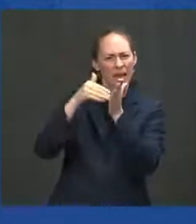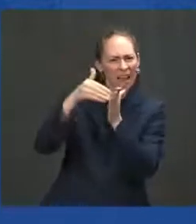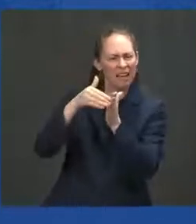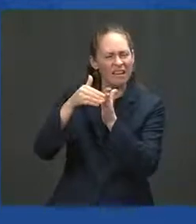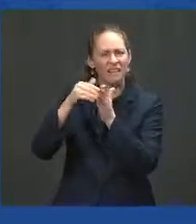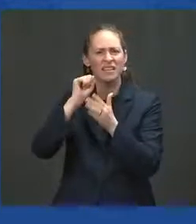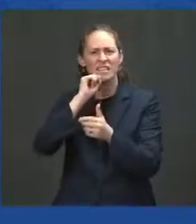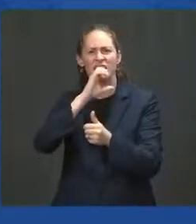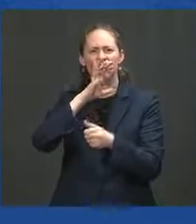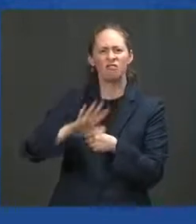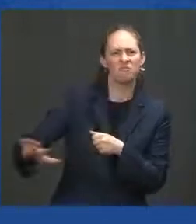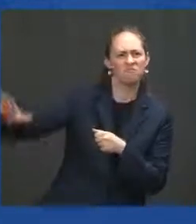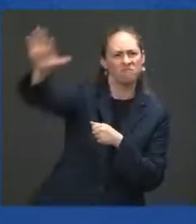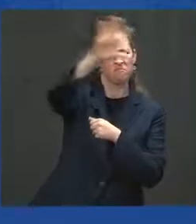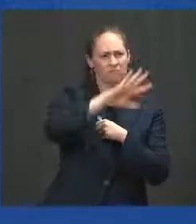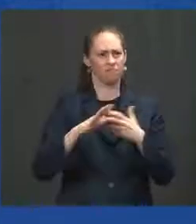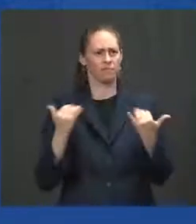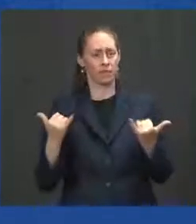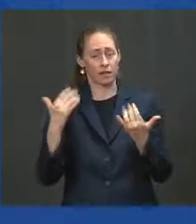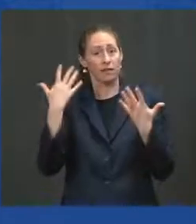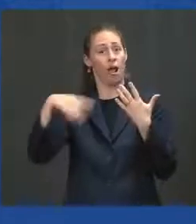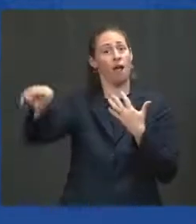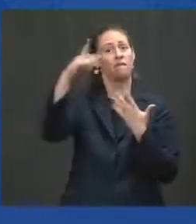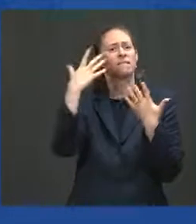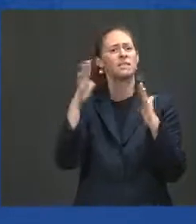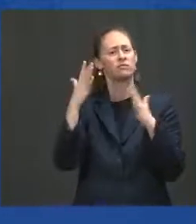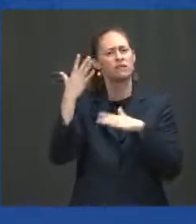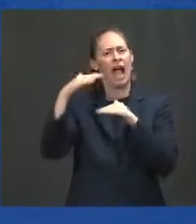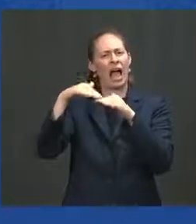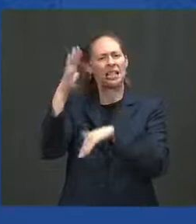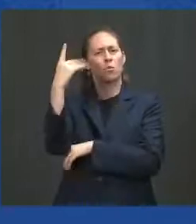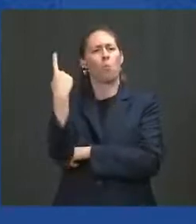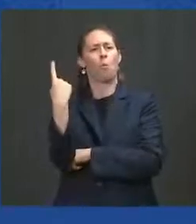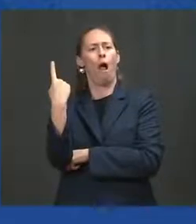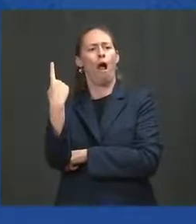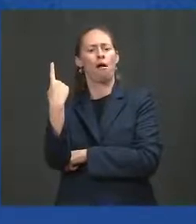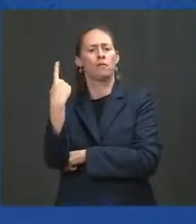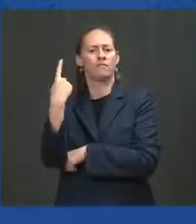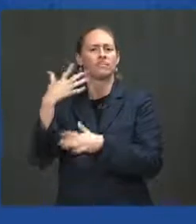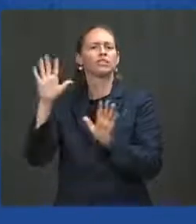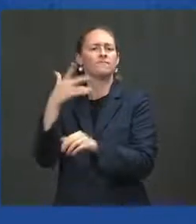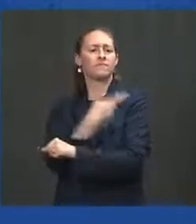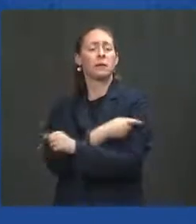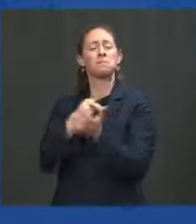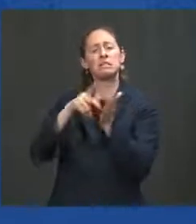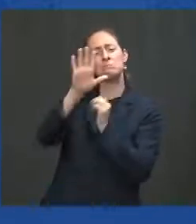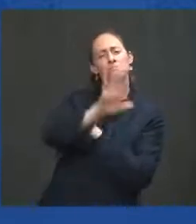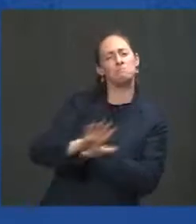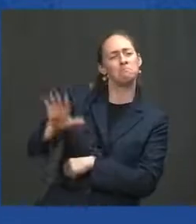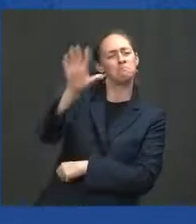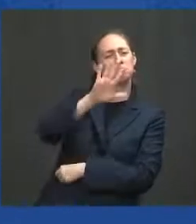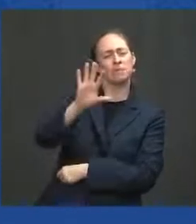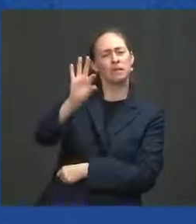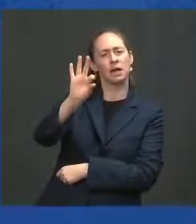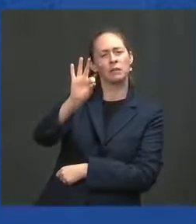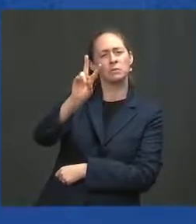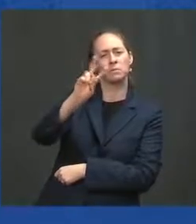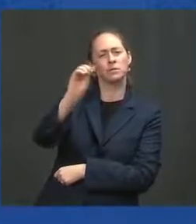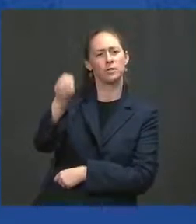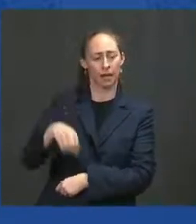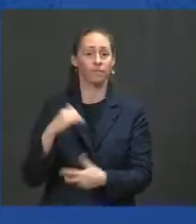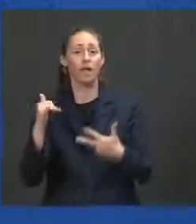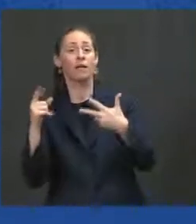at least one shot. That's almost 92 percent. Secondly, overall weekly new